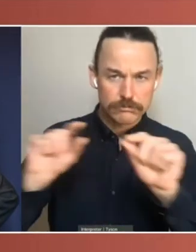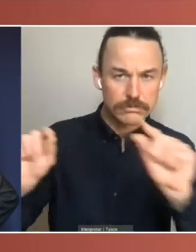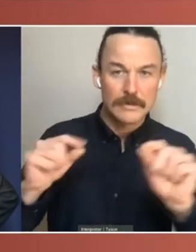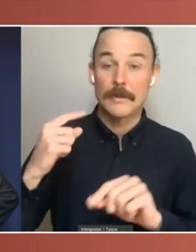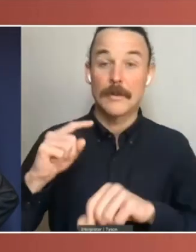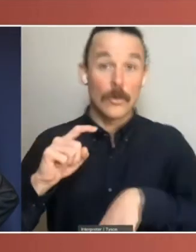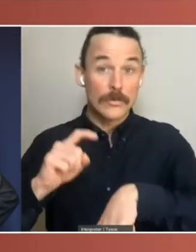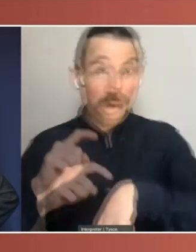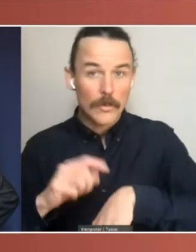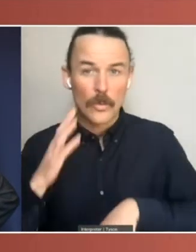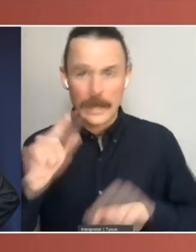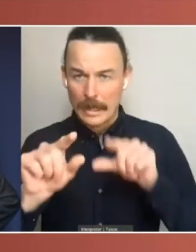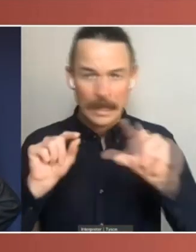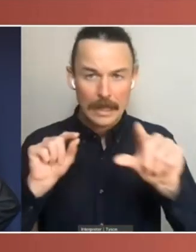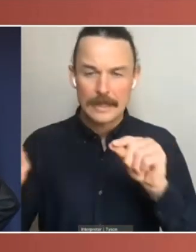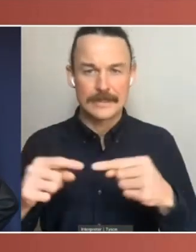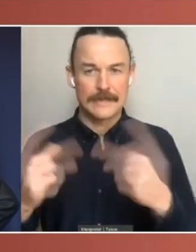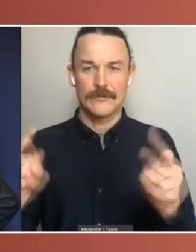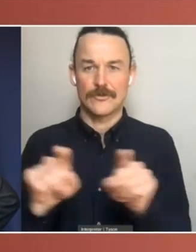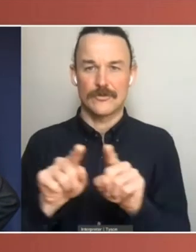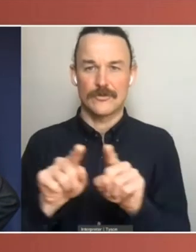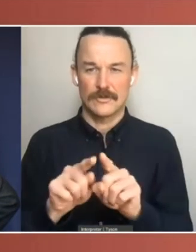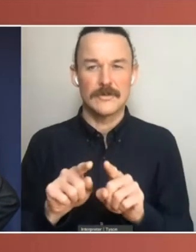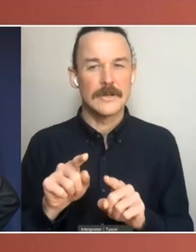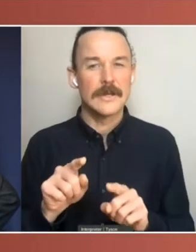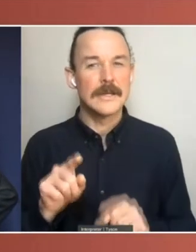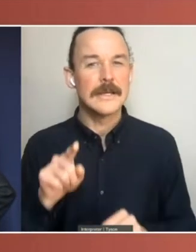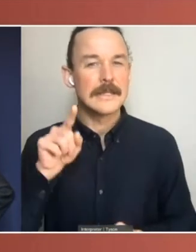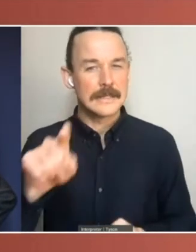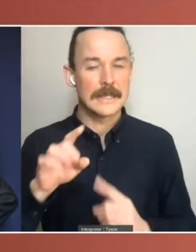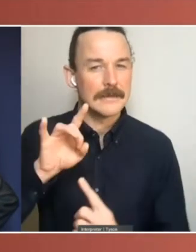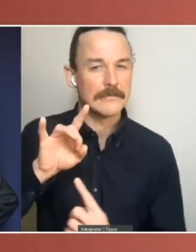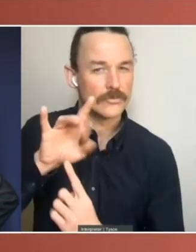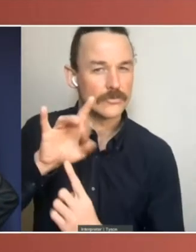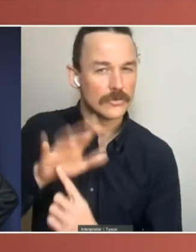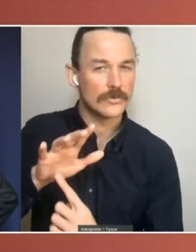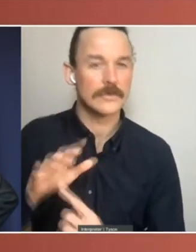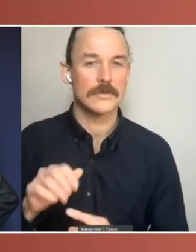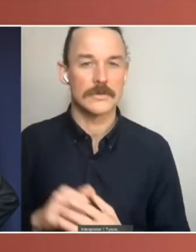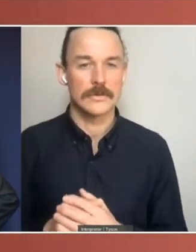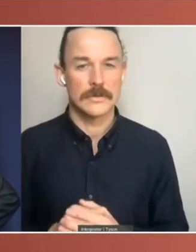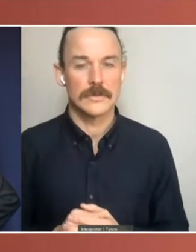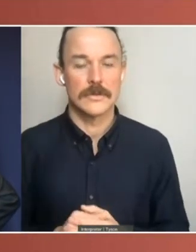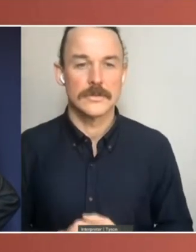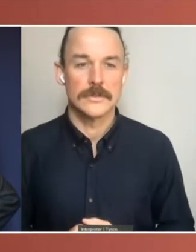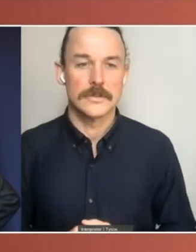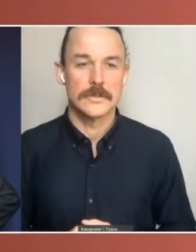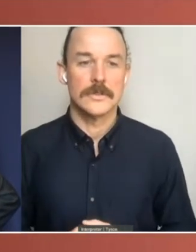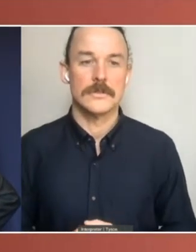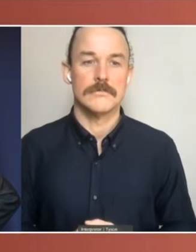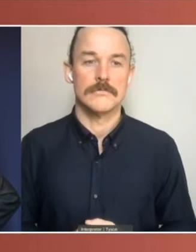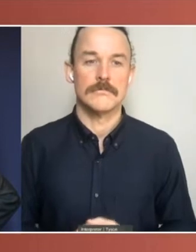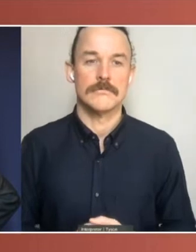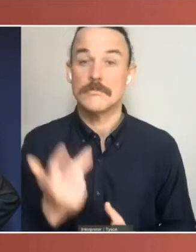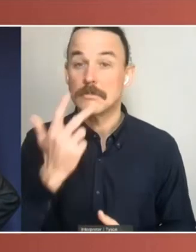And that is a check and a balance on a house, however it's elected. Of course, if you were going to move to a